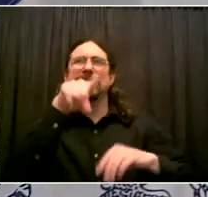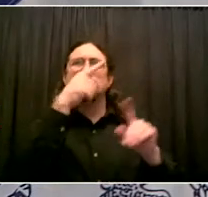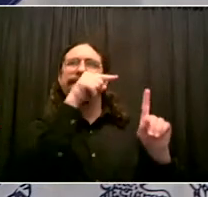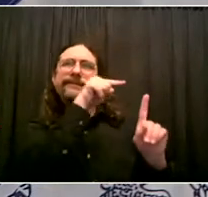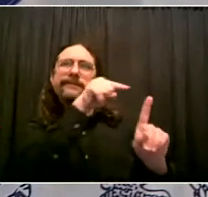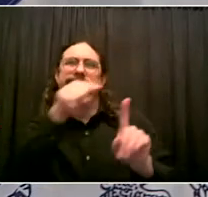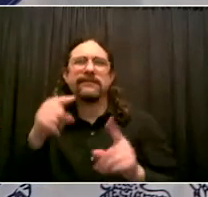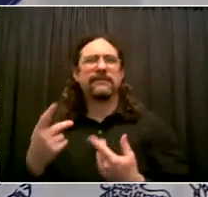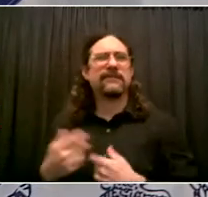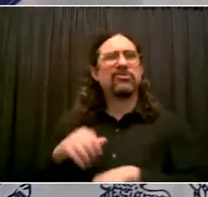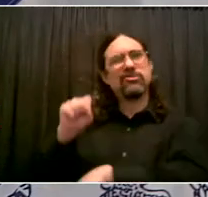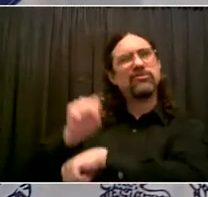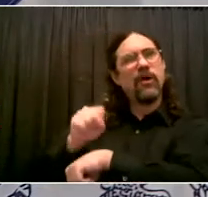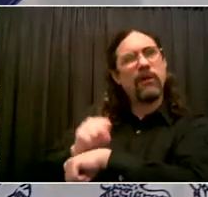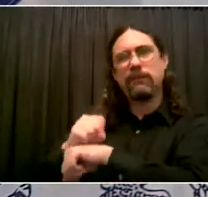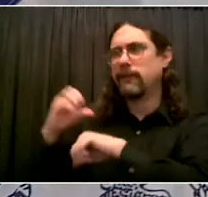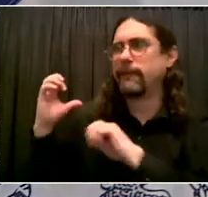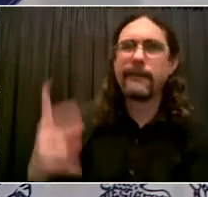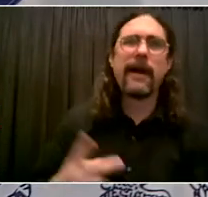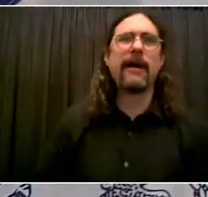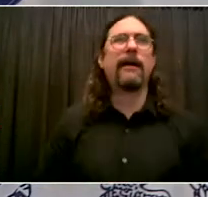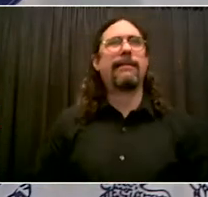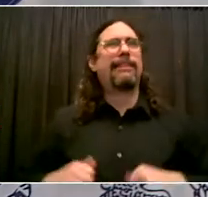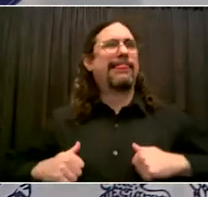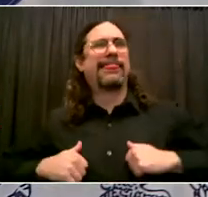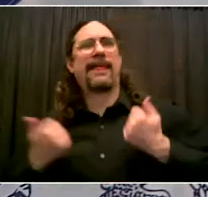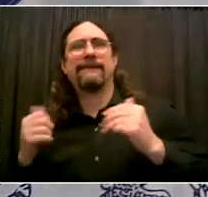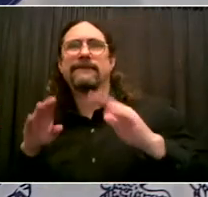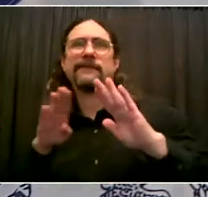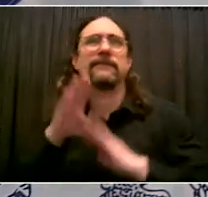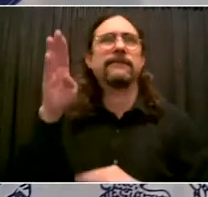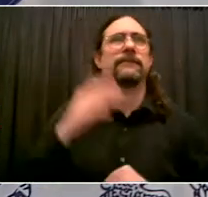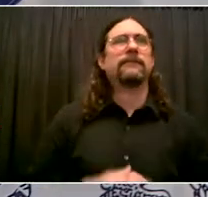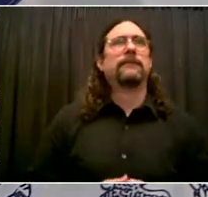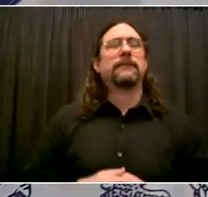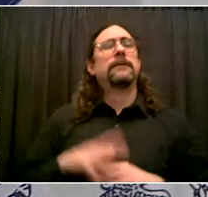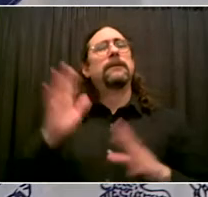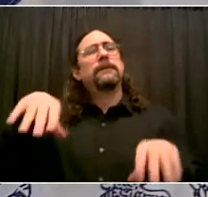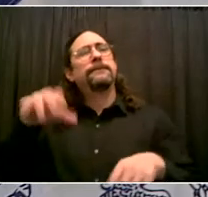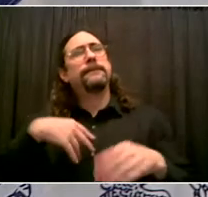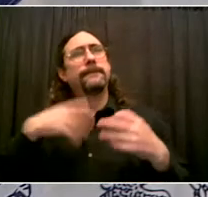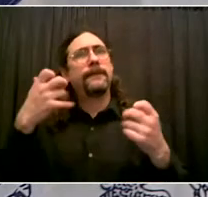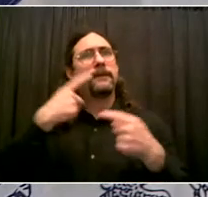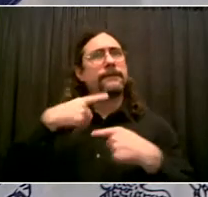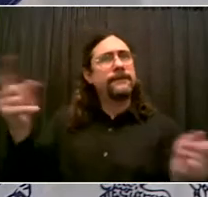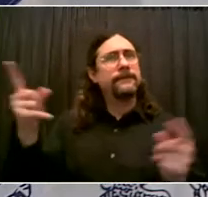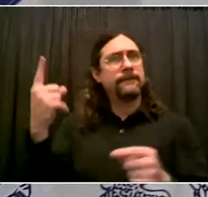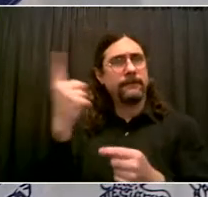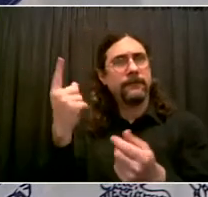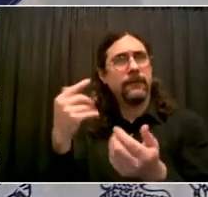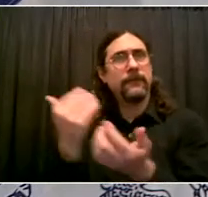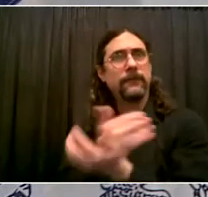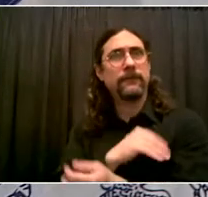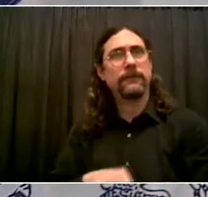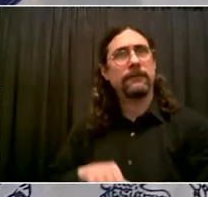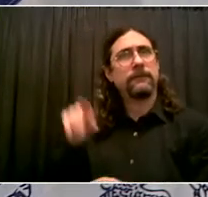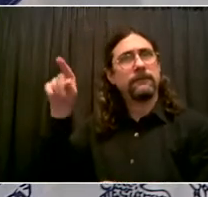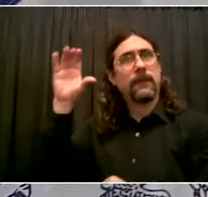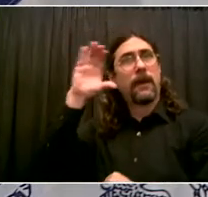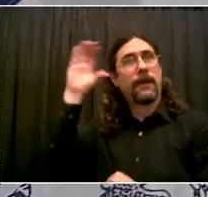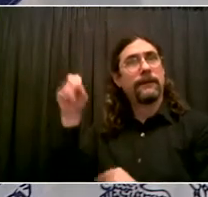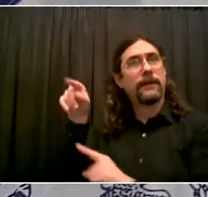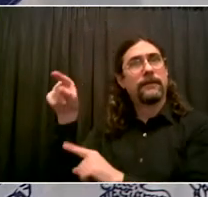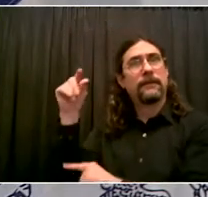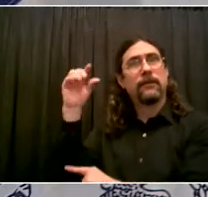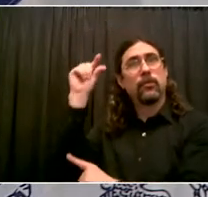Google, a company that has had a long positive history in New York City, plans to invest $250 million more in New York City during